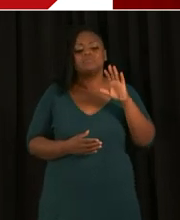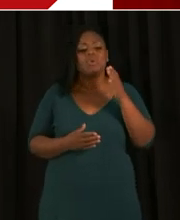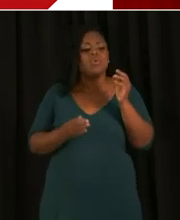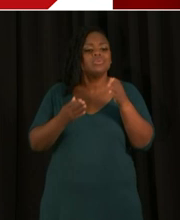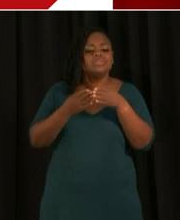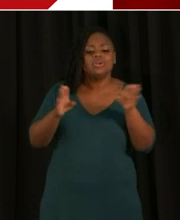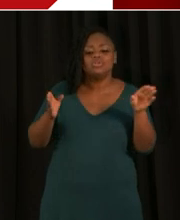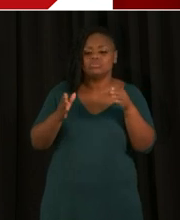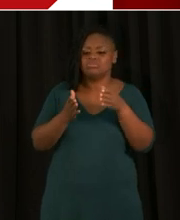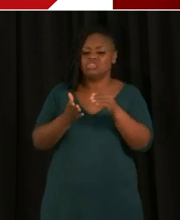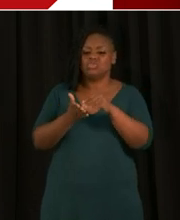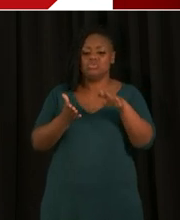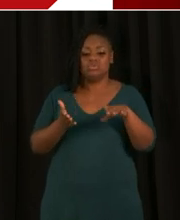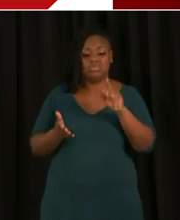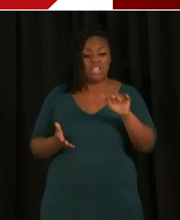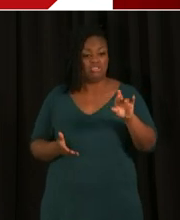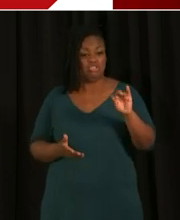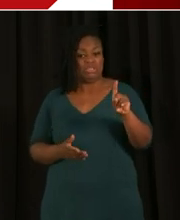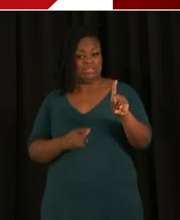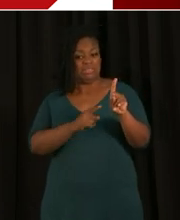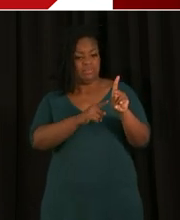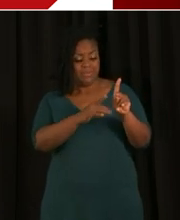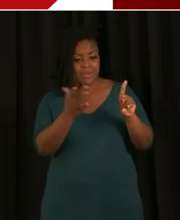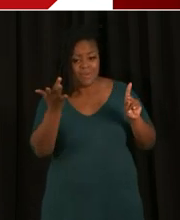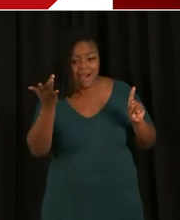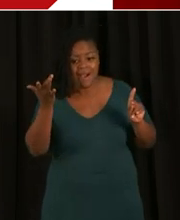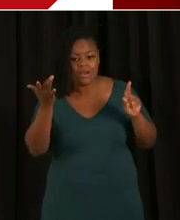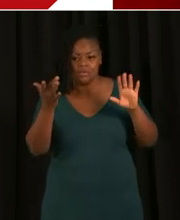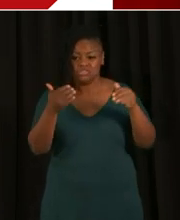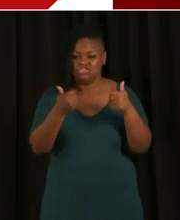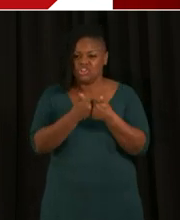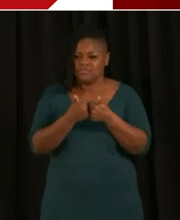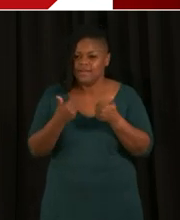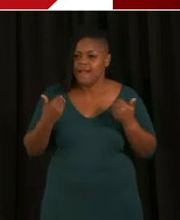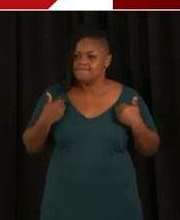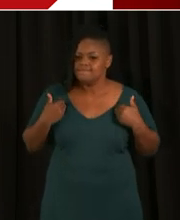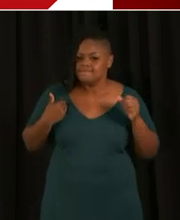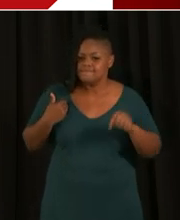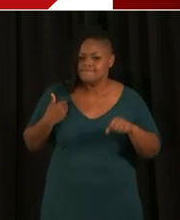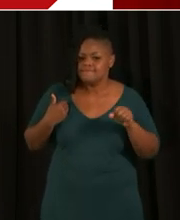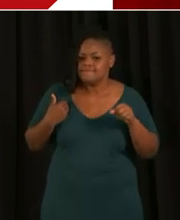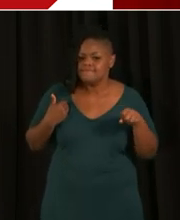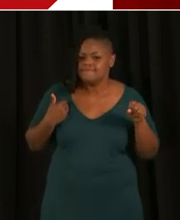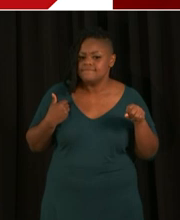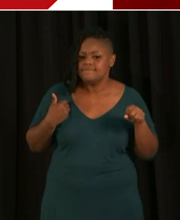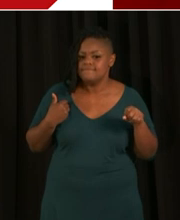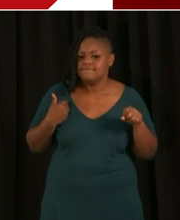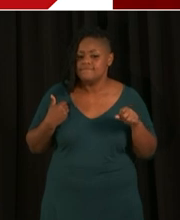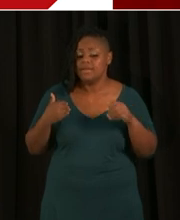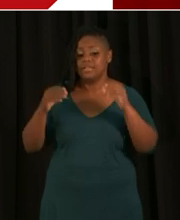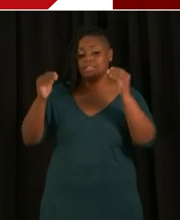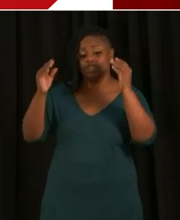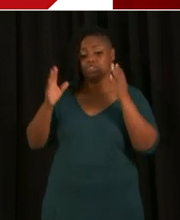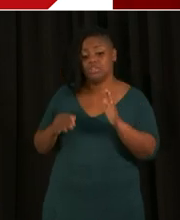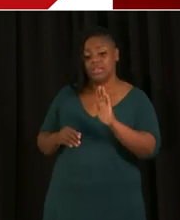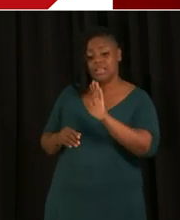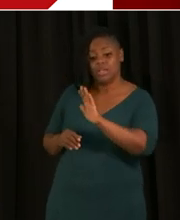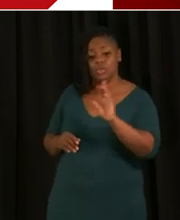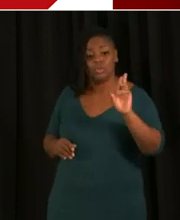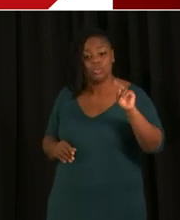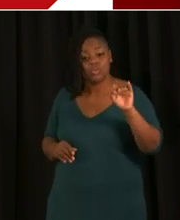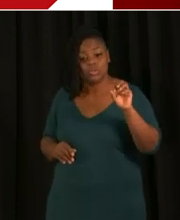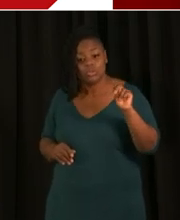And so, because we've had challenges with staffing with the teachers union you referred to,